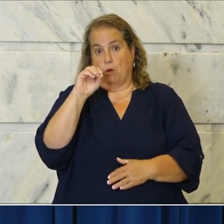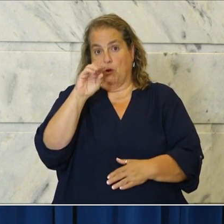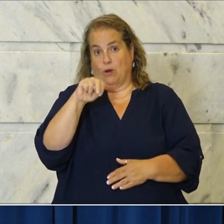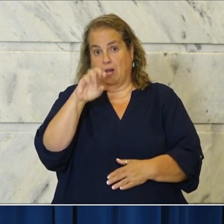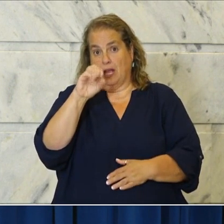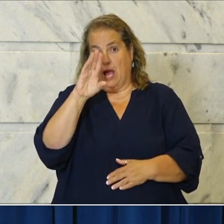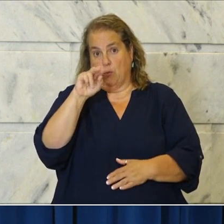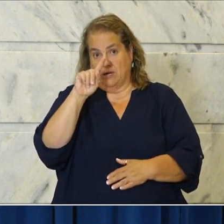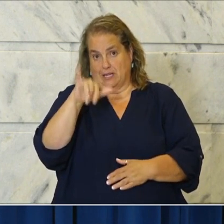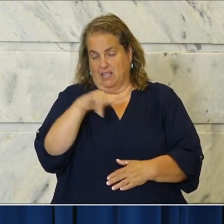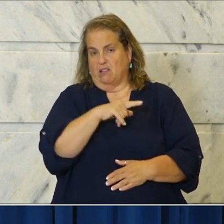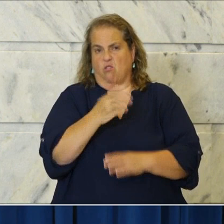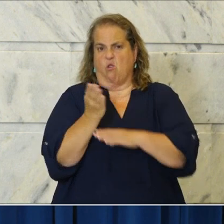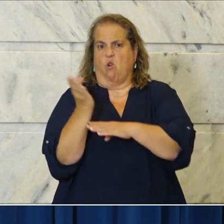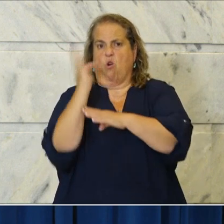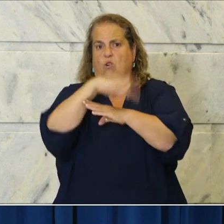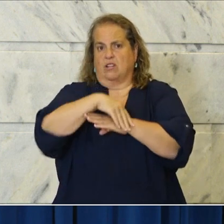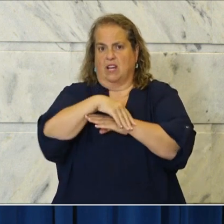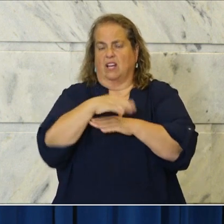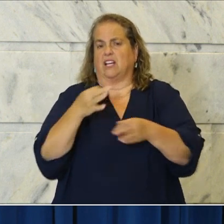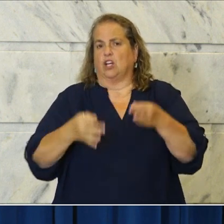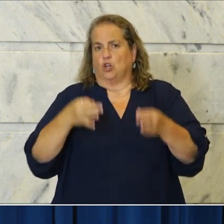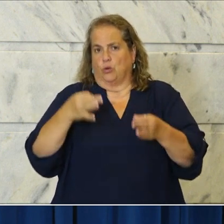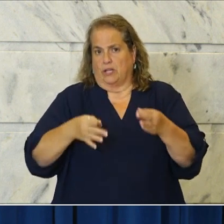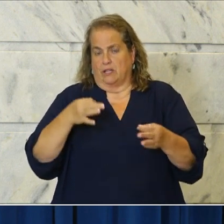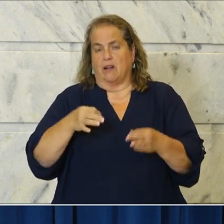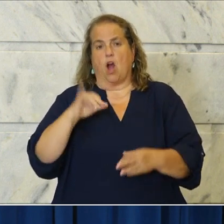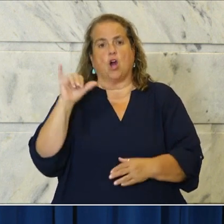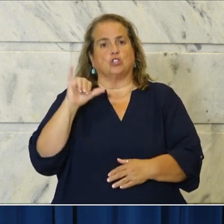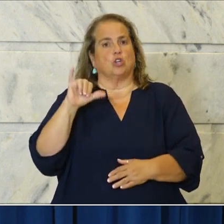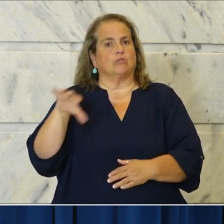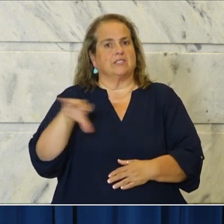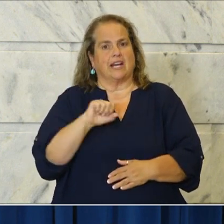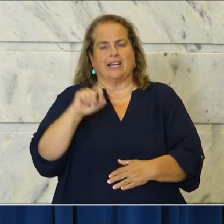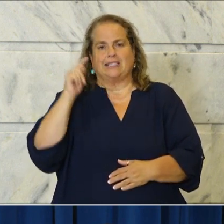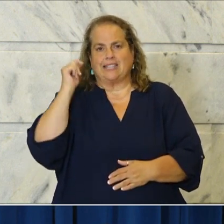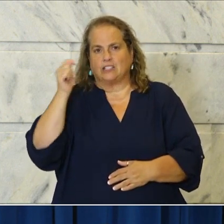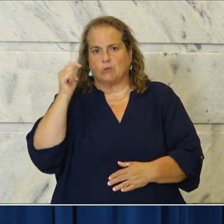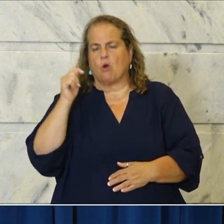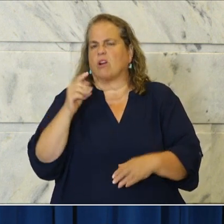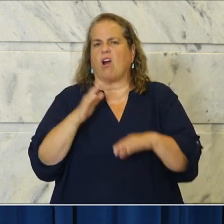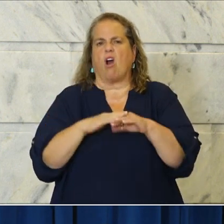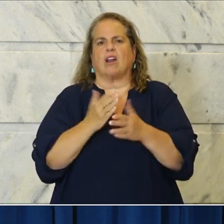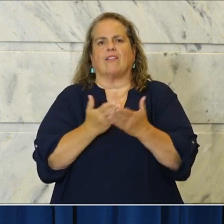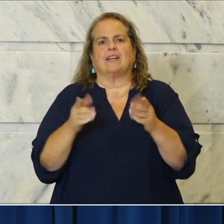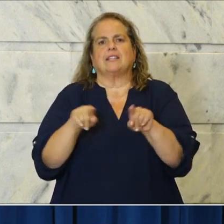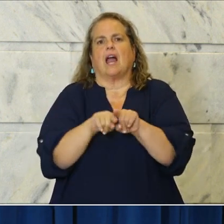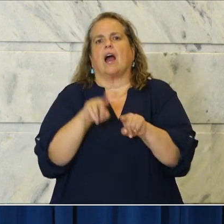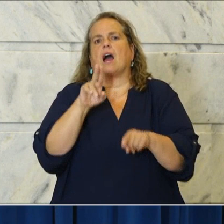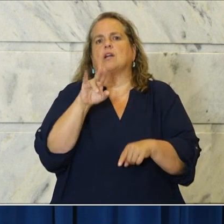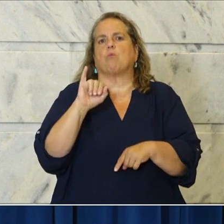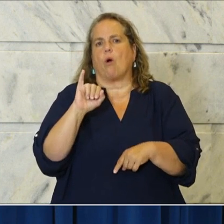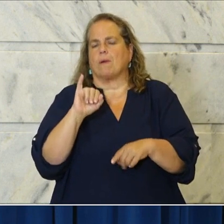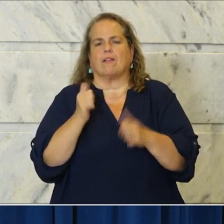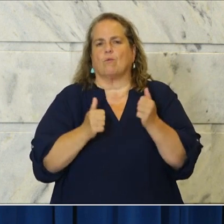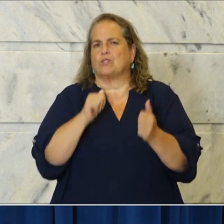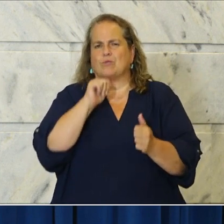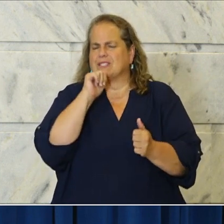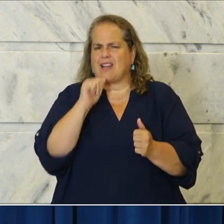all day hearing and even taking testimony on things like unemployment, which weren't at issue in the case.